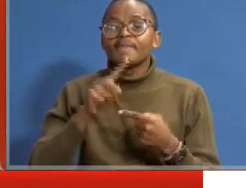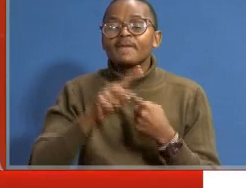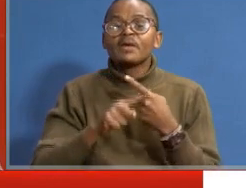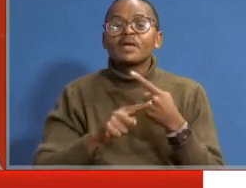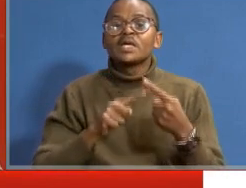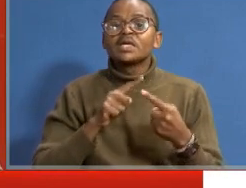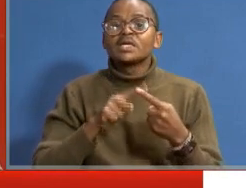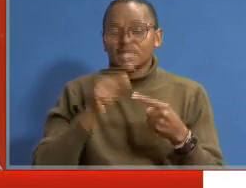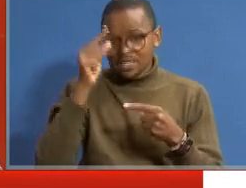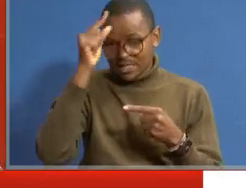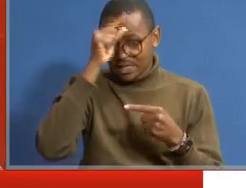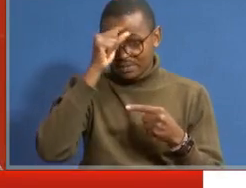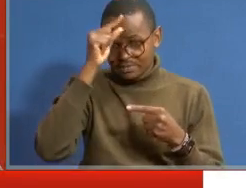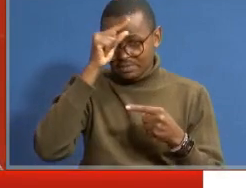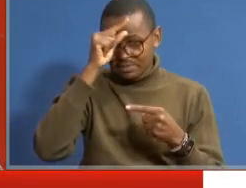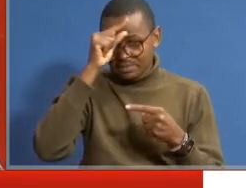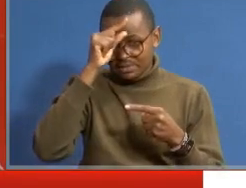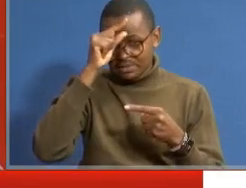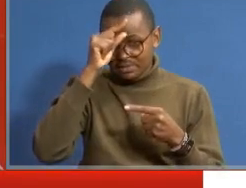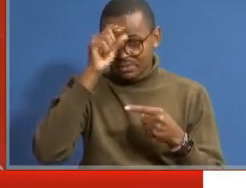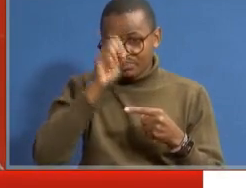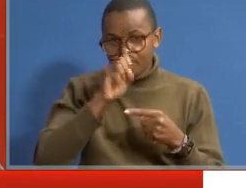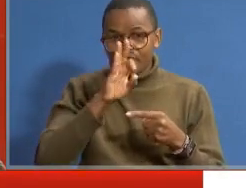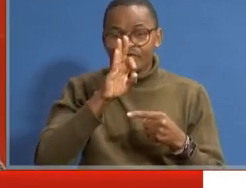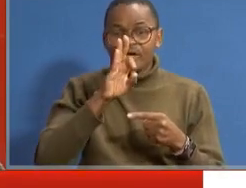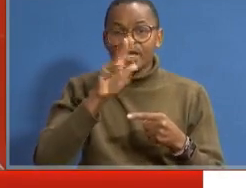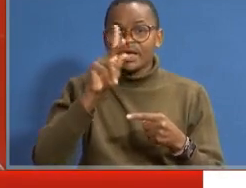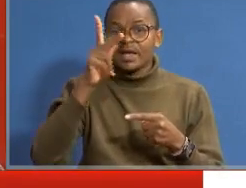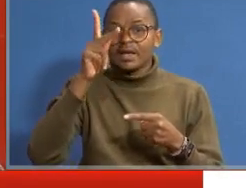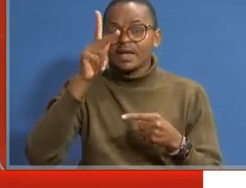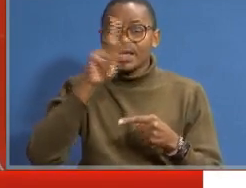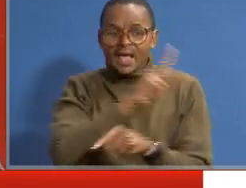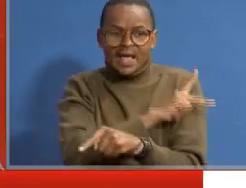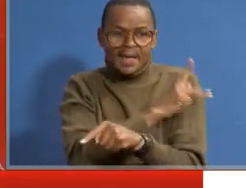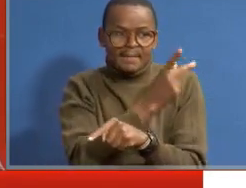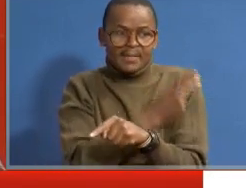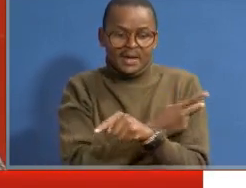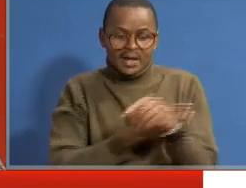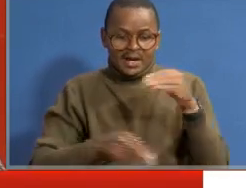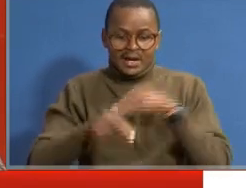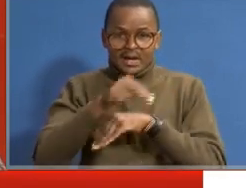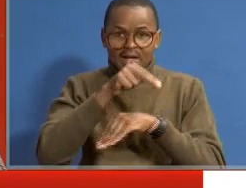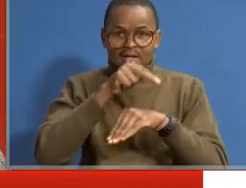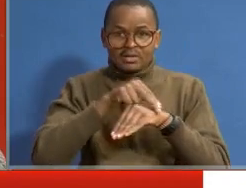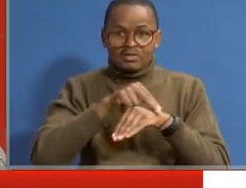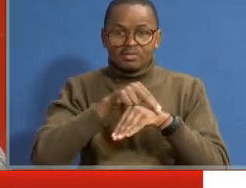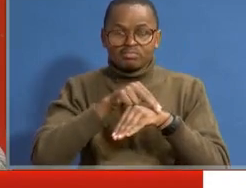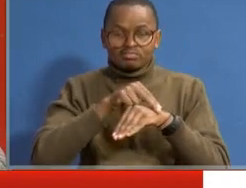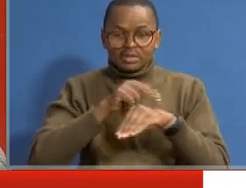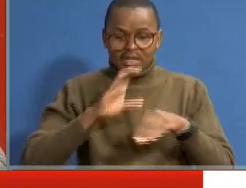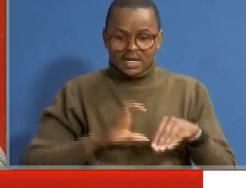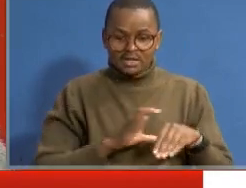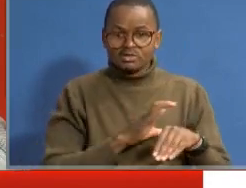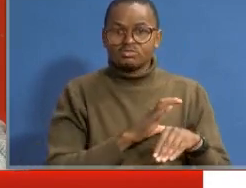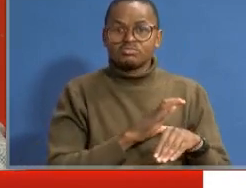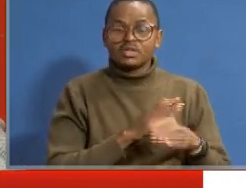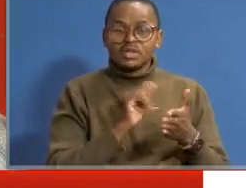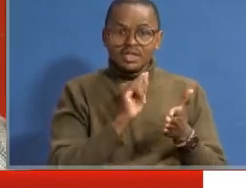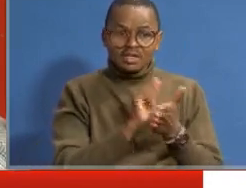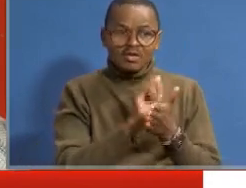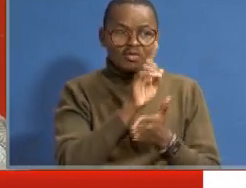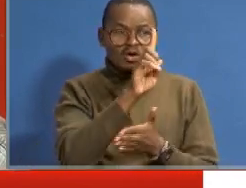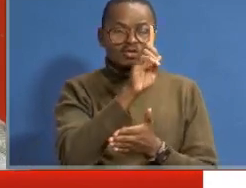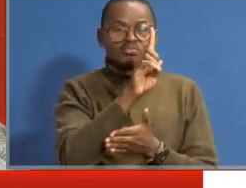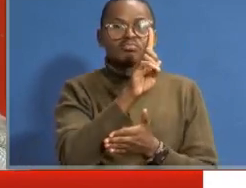When the government of Kenya empowered National Council for Persons with Disability, that was